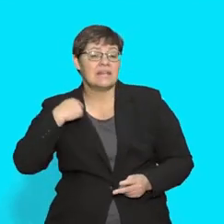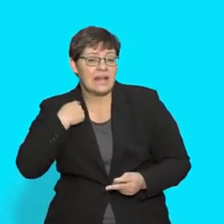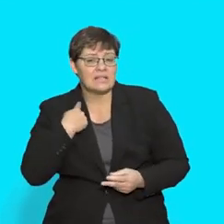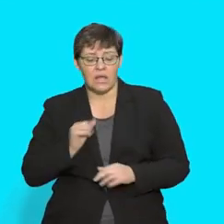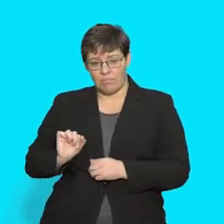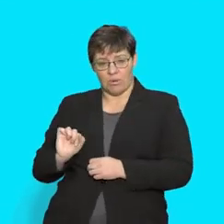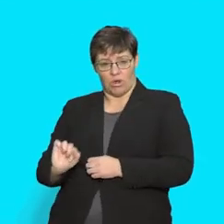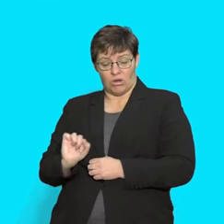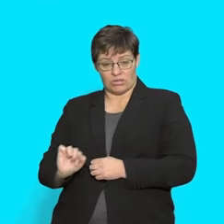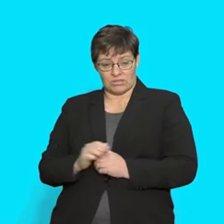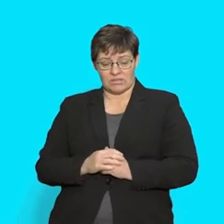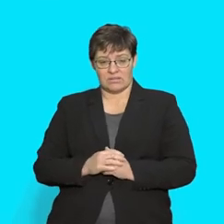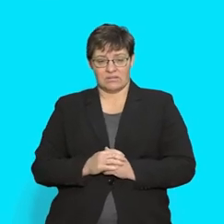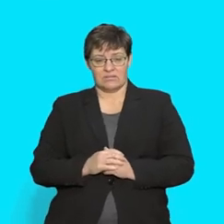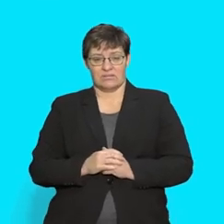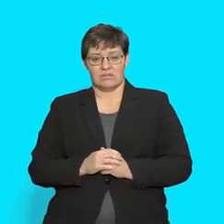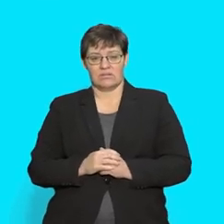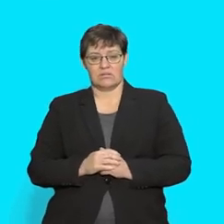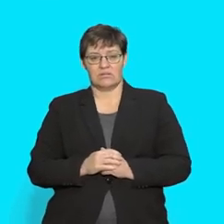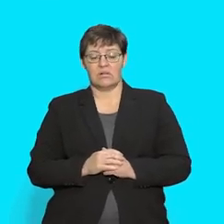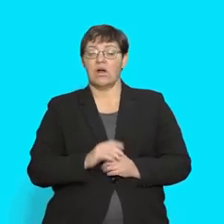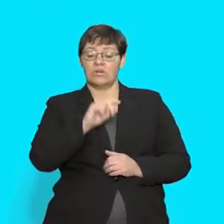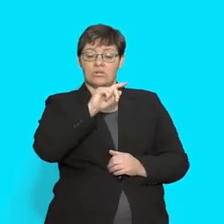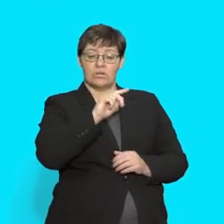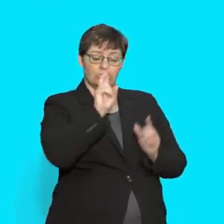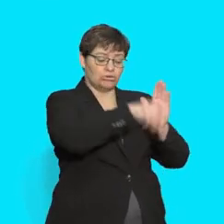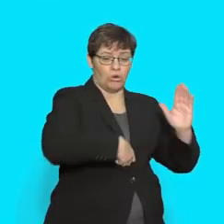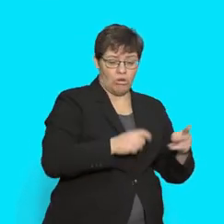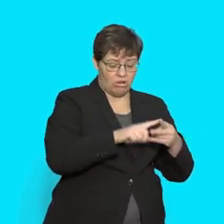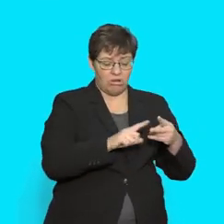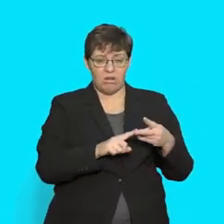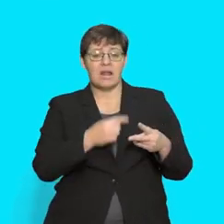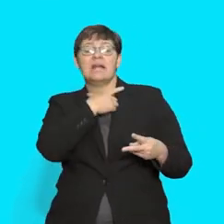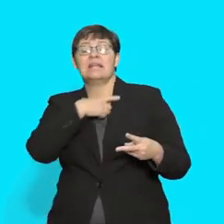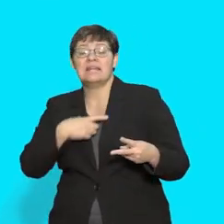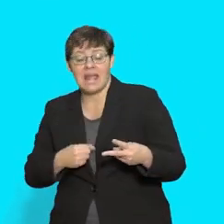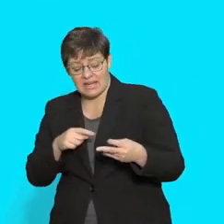Say stole necklace belongs